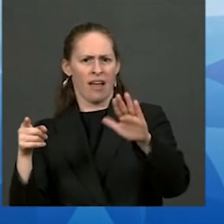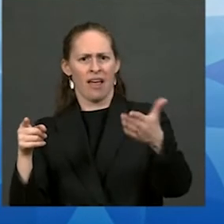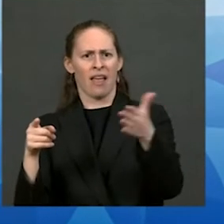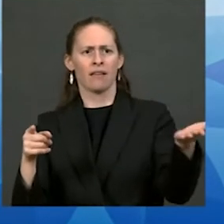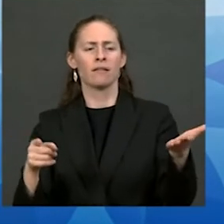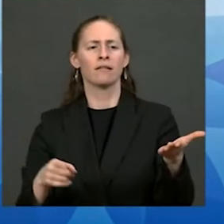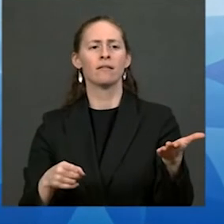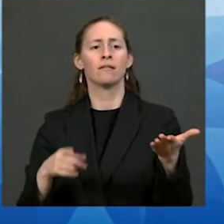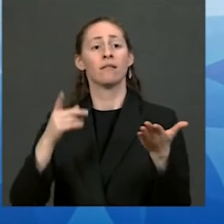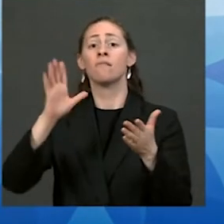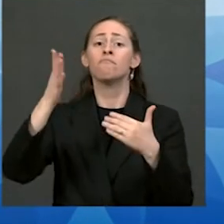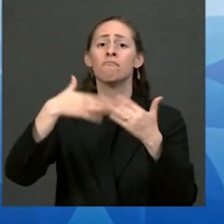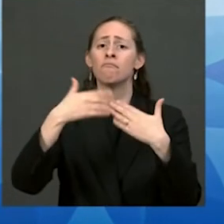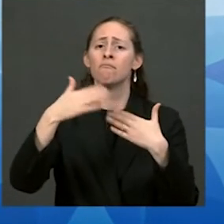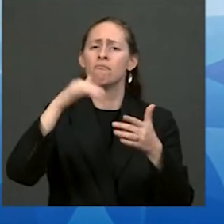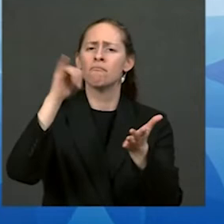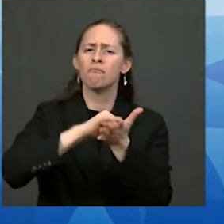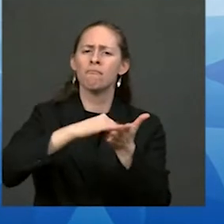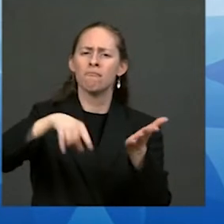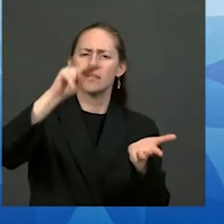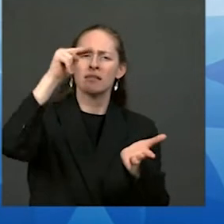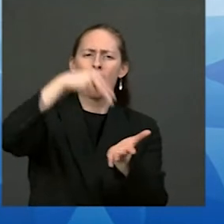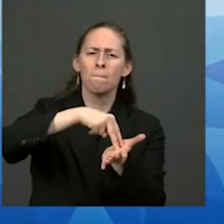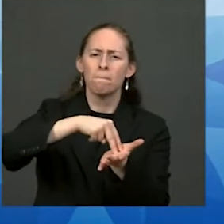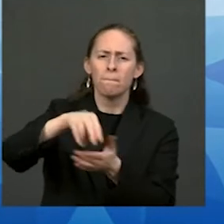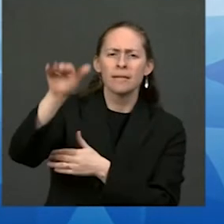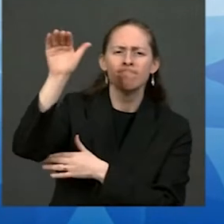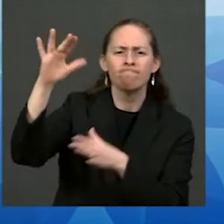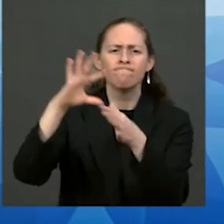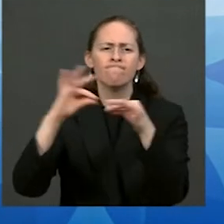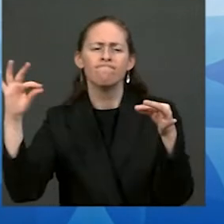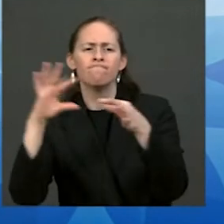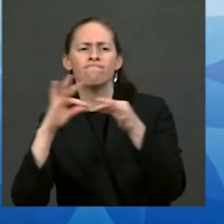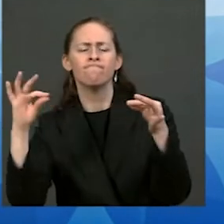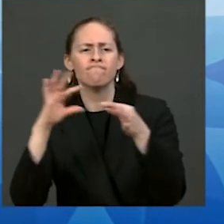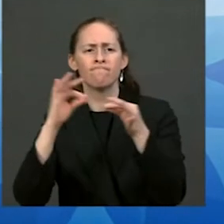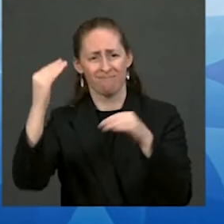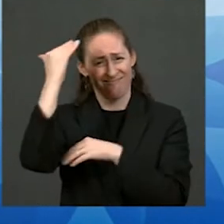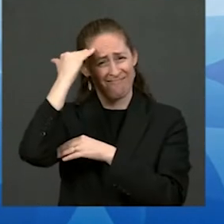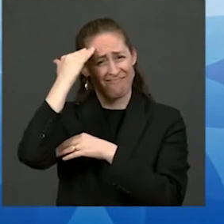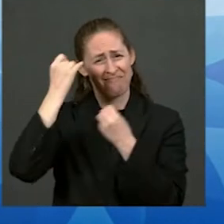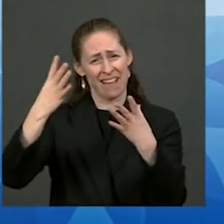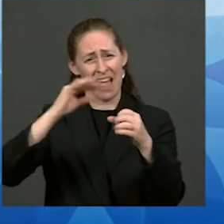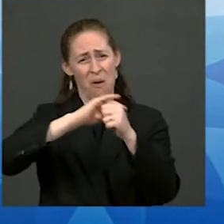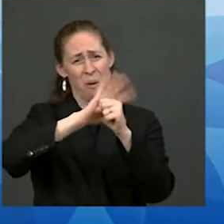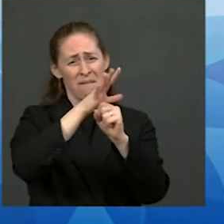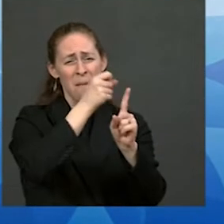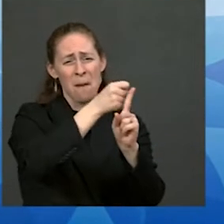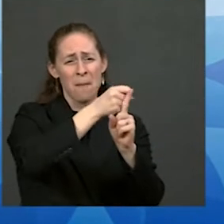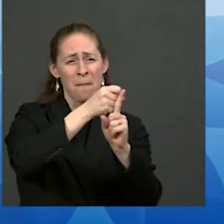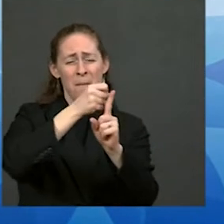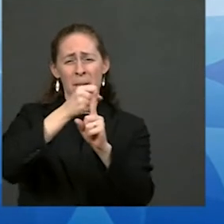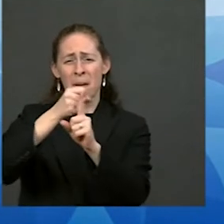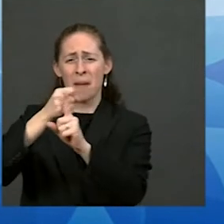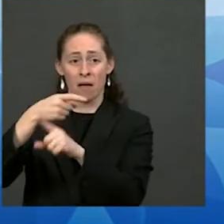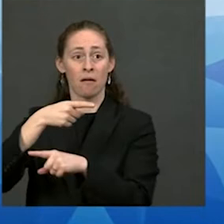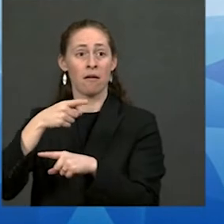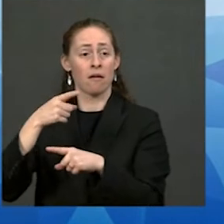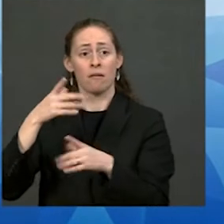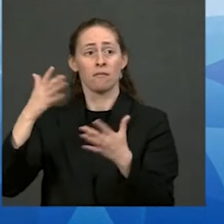Native Americans have gone from being a population most harmed by COVID to one of the populations most vaccinated against COVID